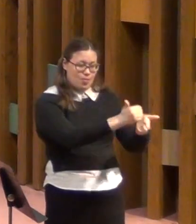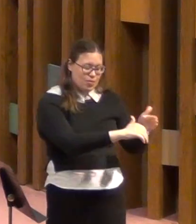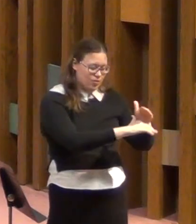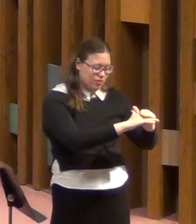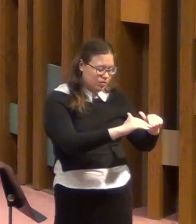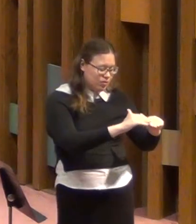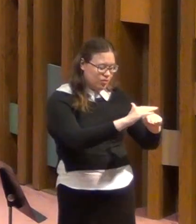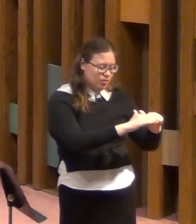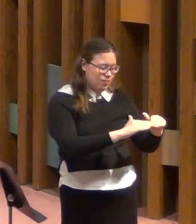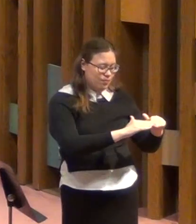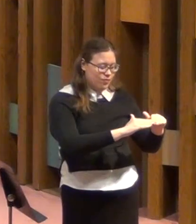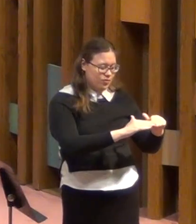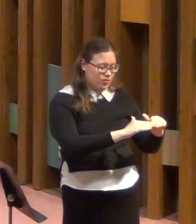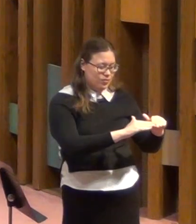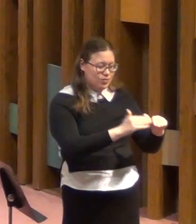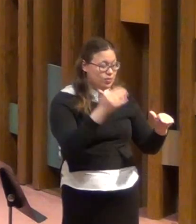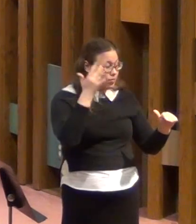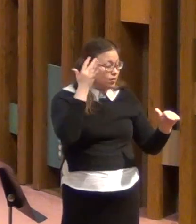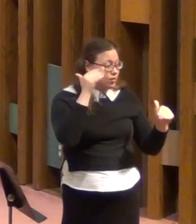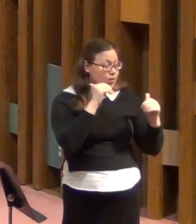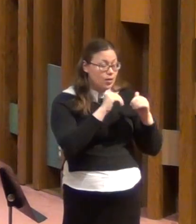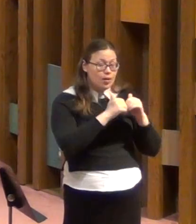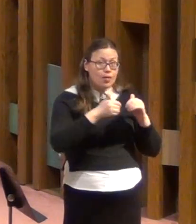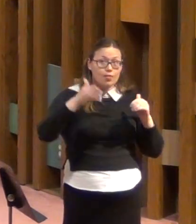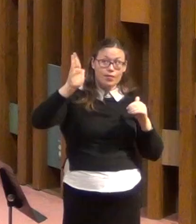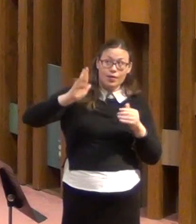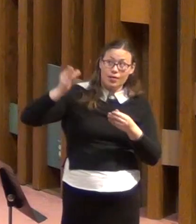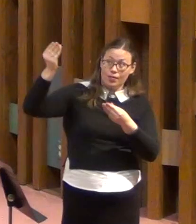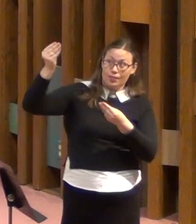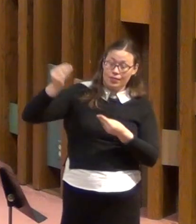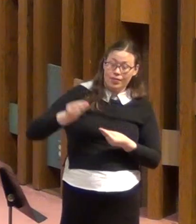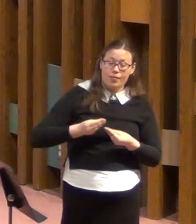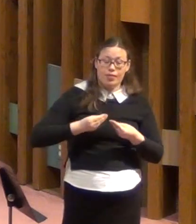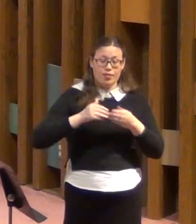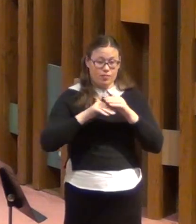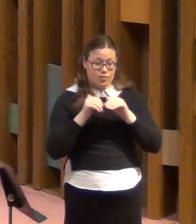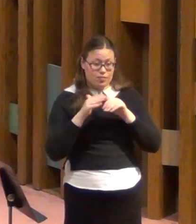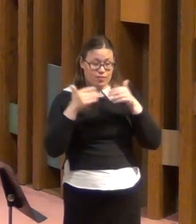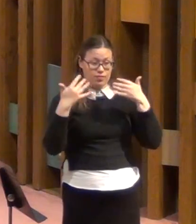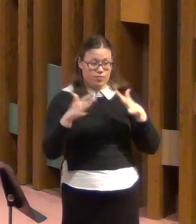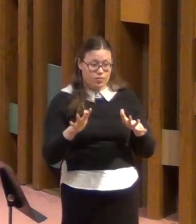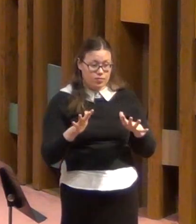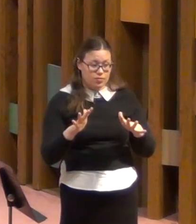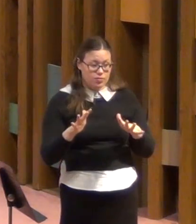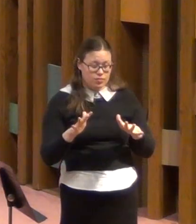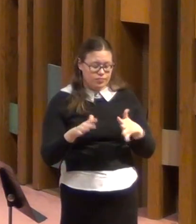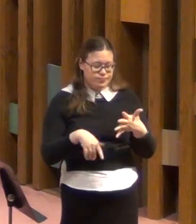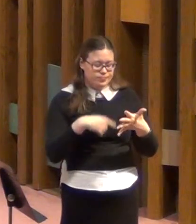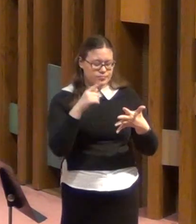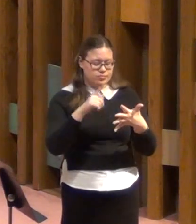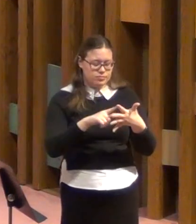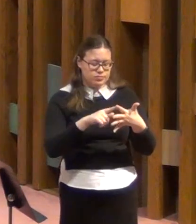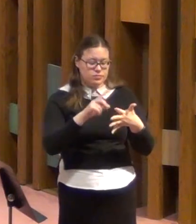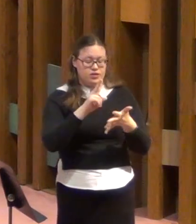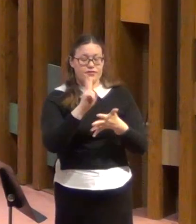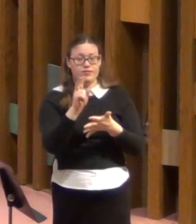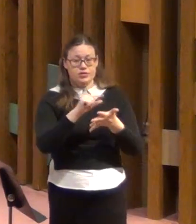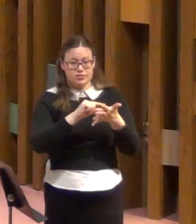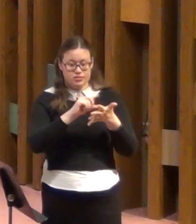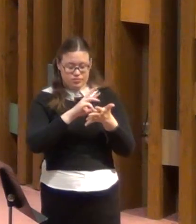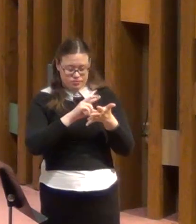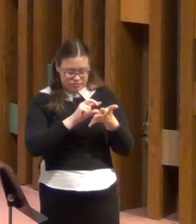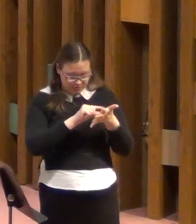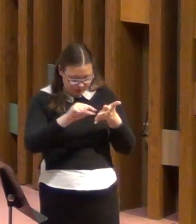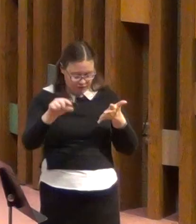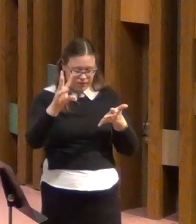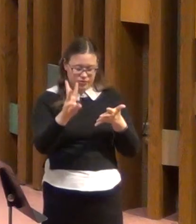the comfort we ourselves receive from God. Look at verse 6. If we are distressed,